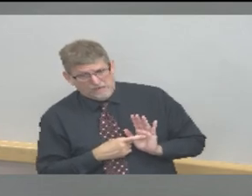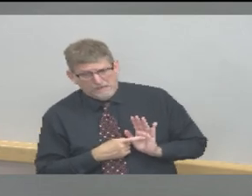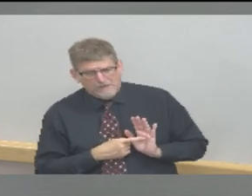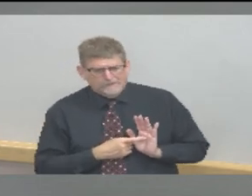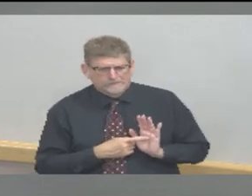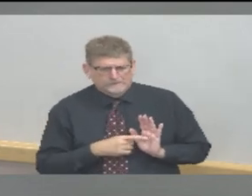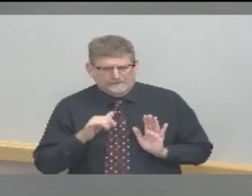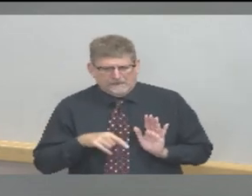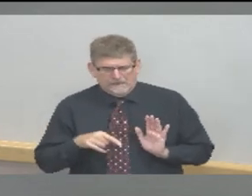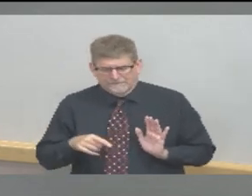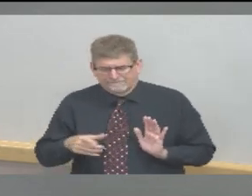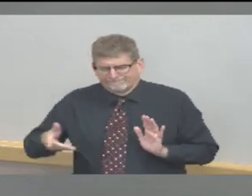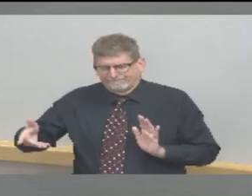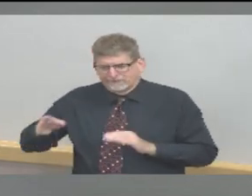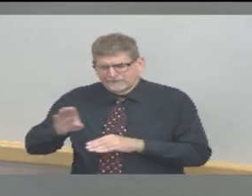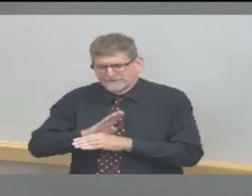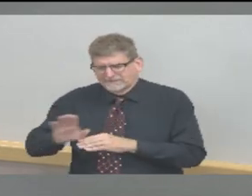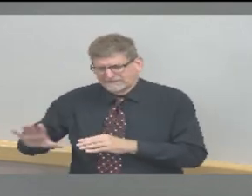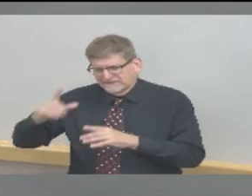for the business to make.